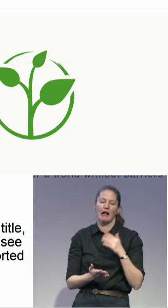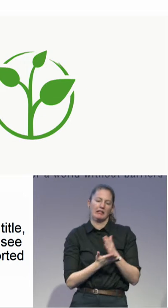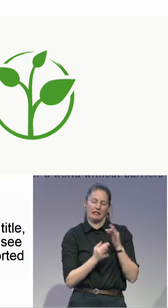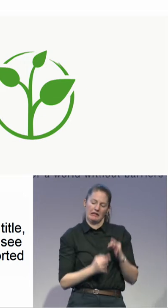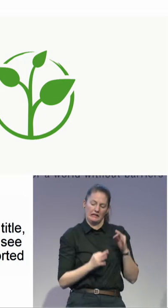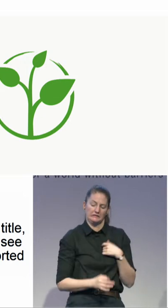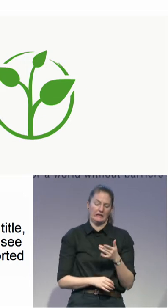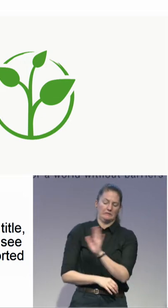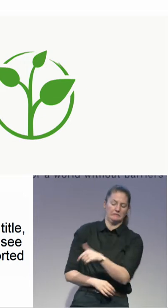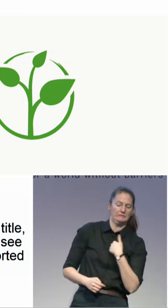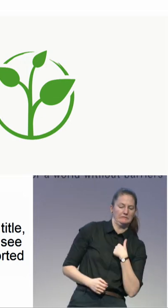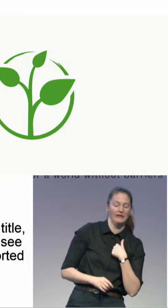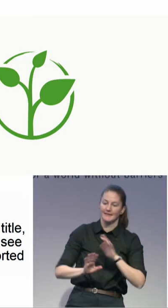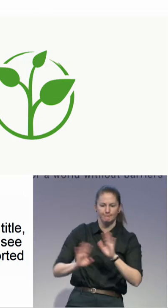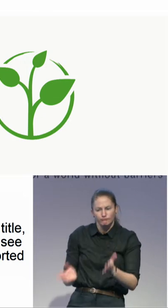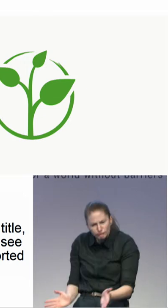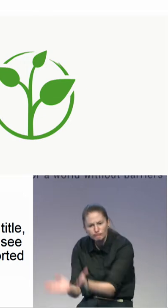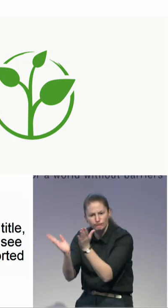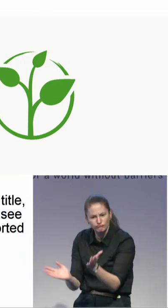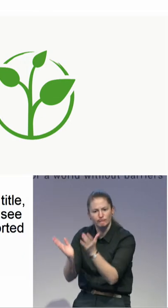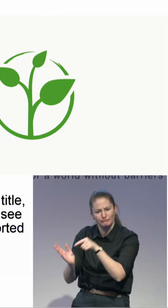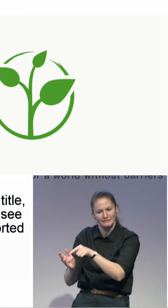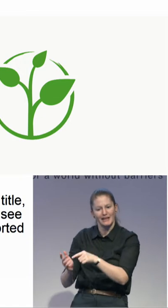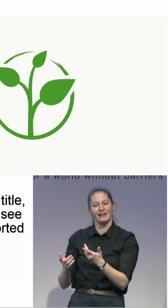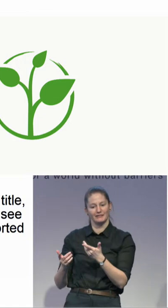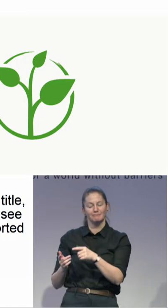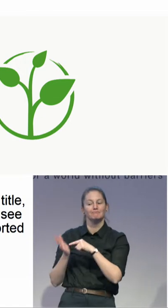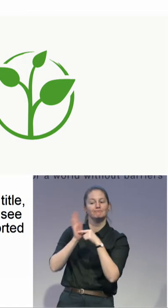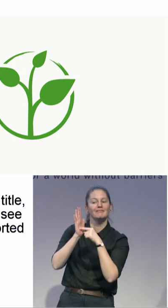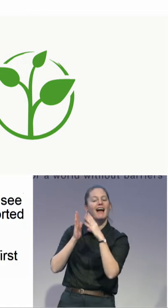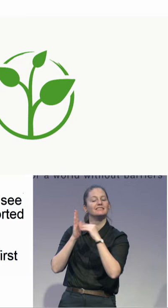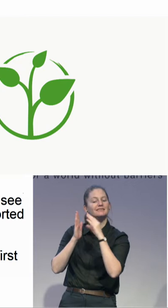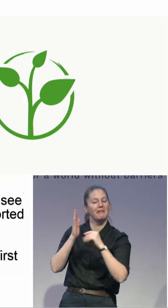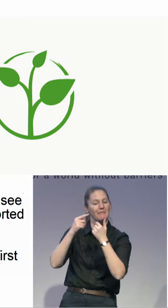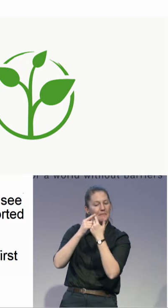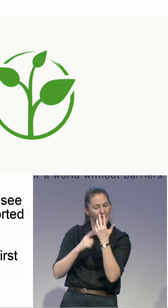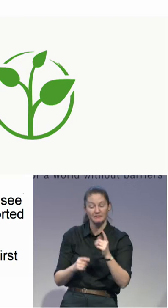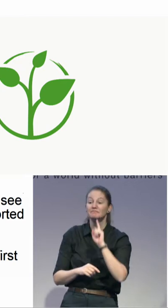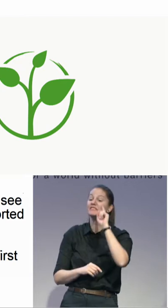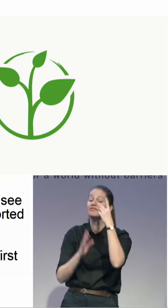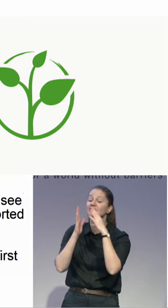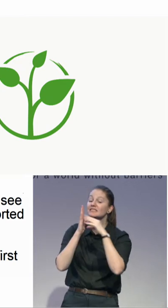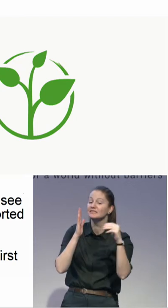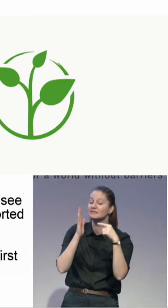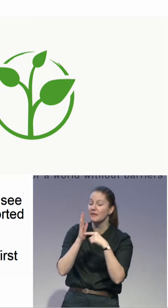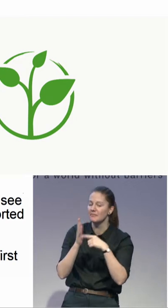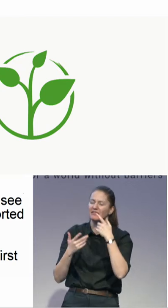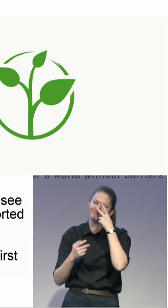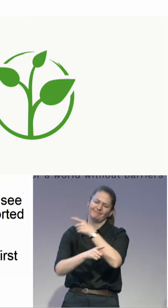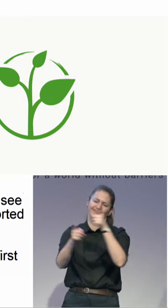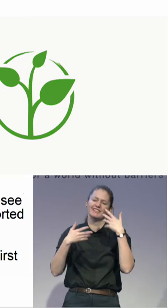one that we have heard here on the conference many times already is the Swedish model of the personal ombudsman.